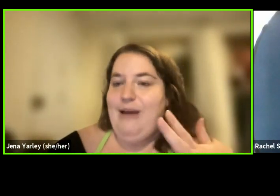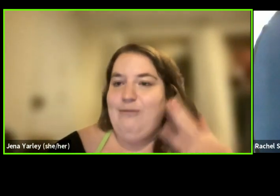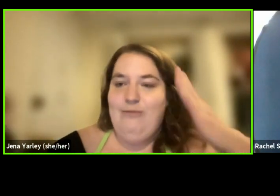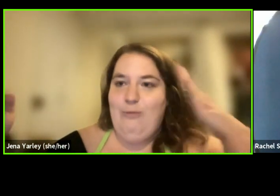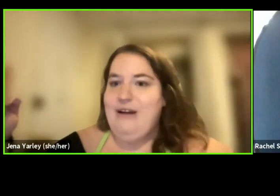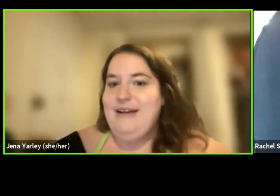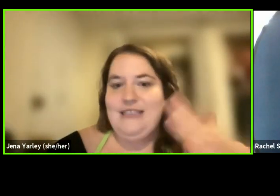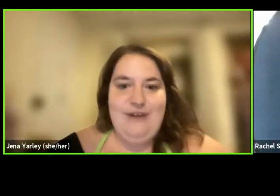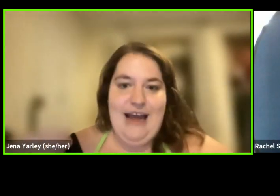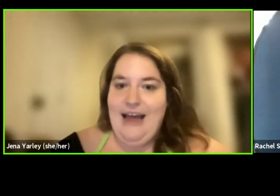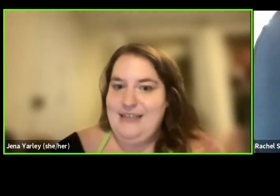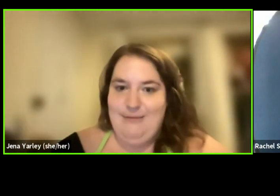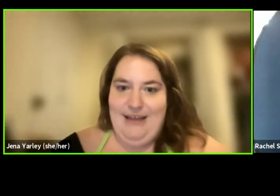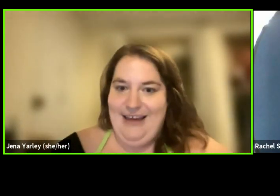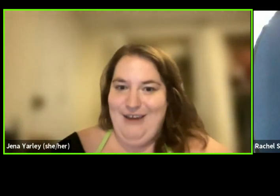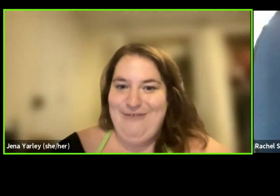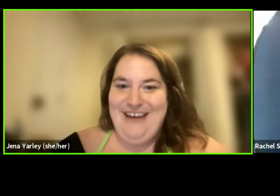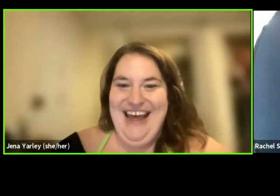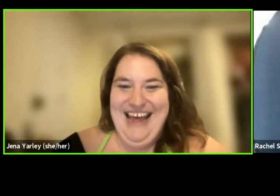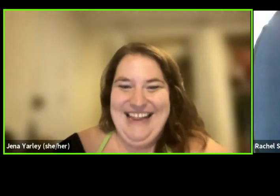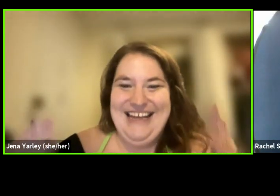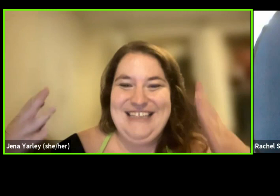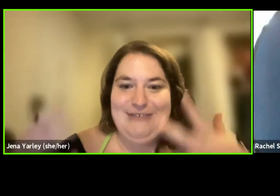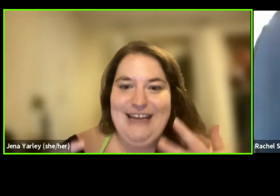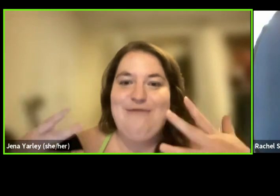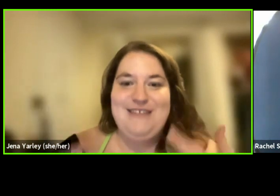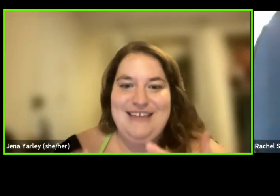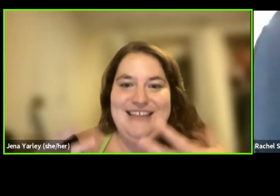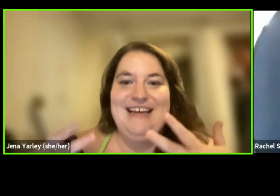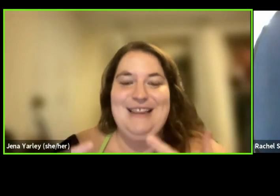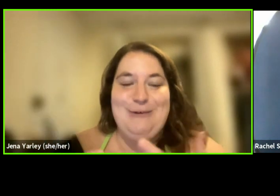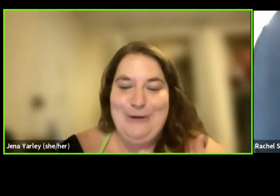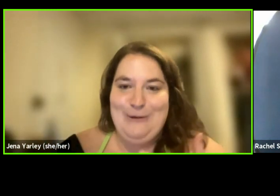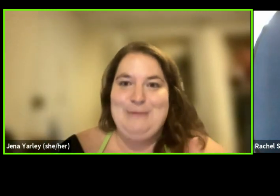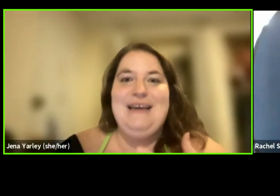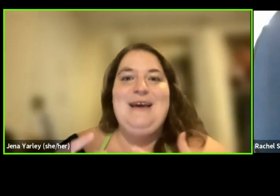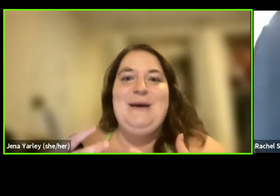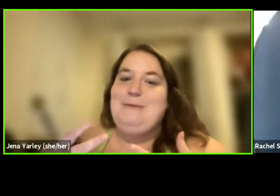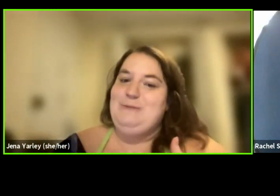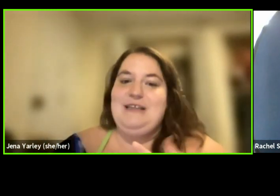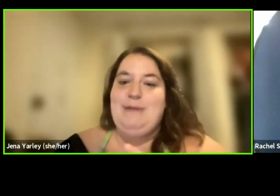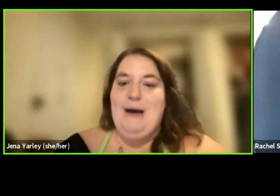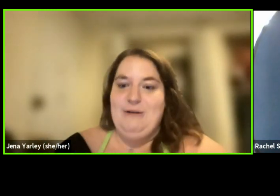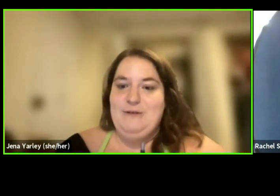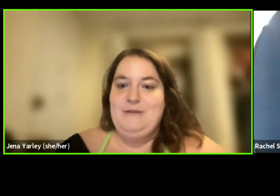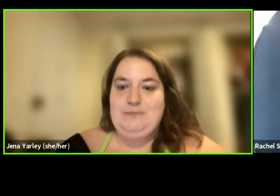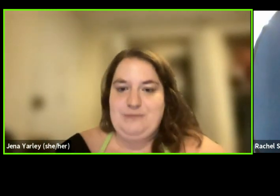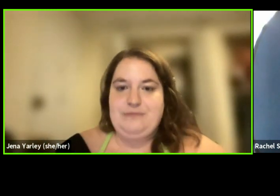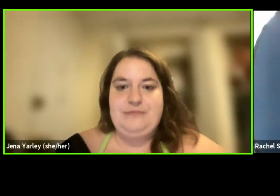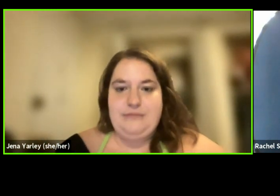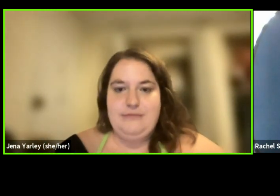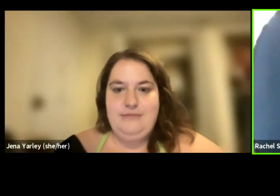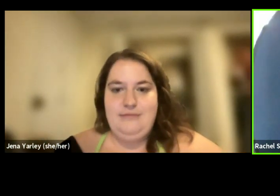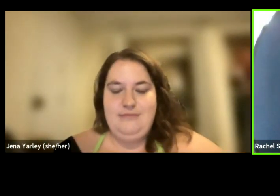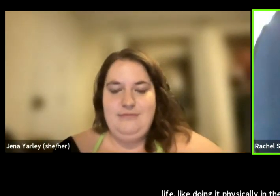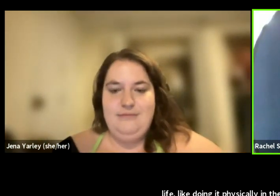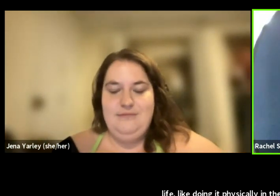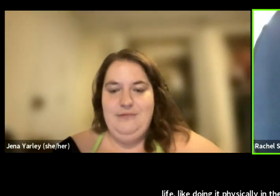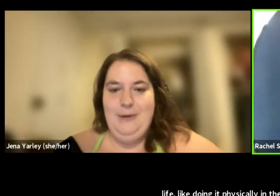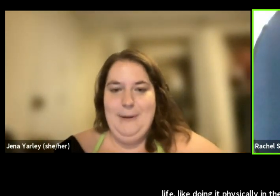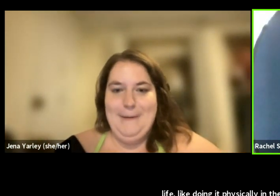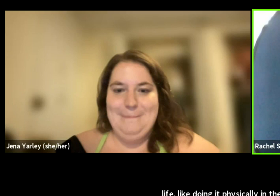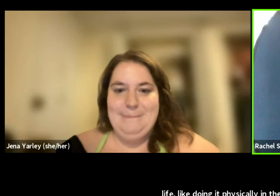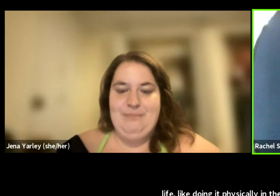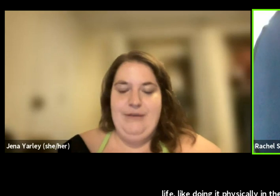I'm like, I'm wearing different hats in my life. Like doing it physically in the room was really powerful. Yeah, absolutely.